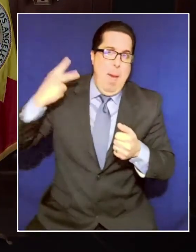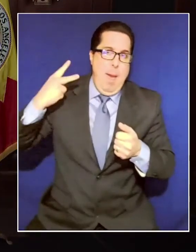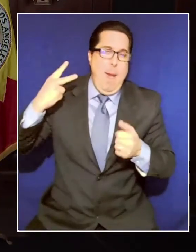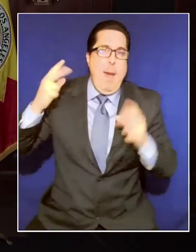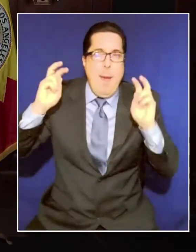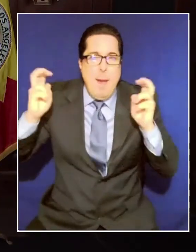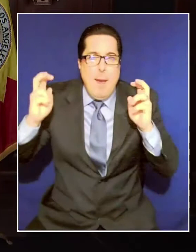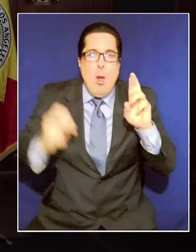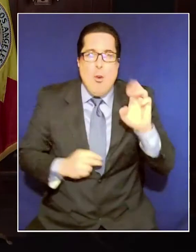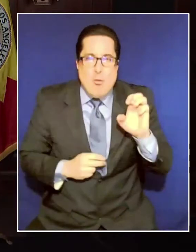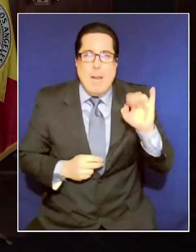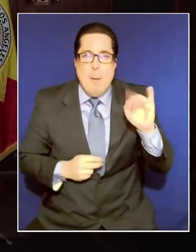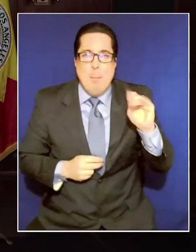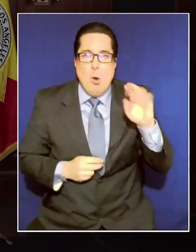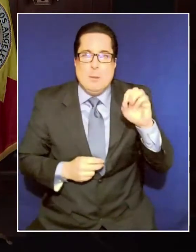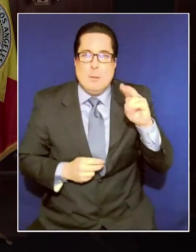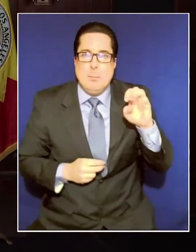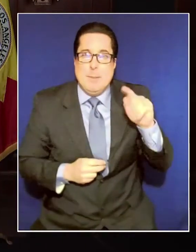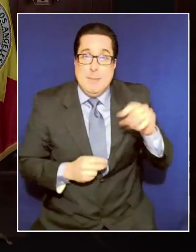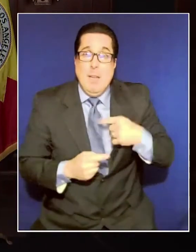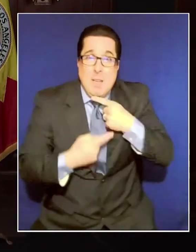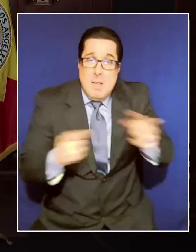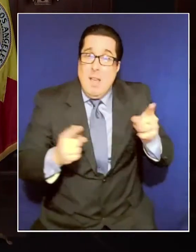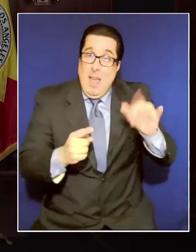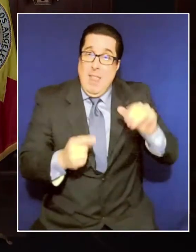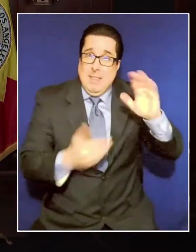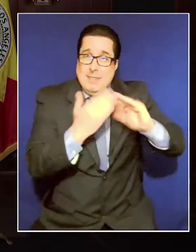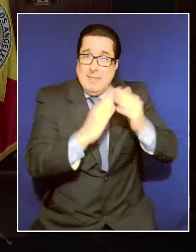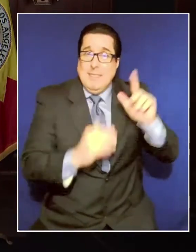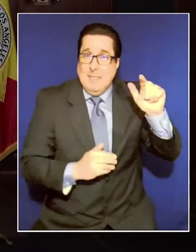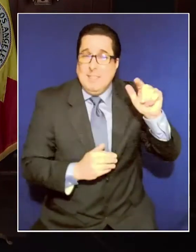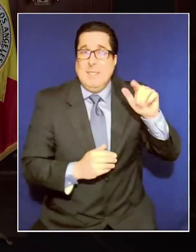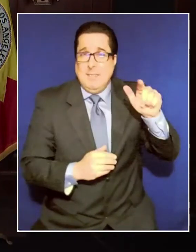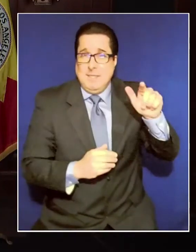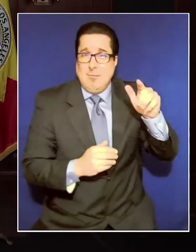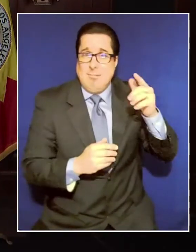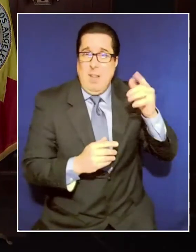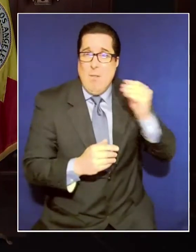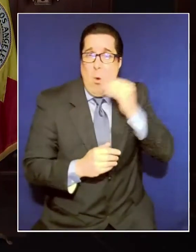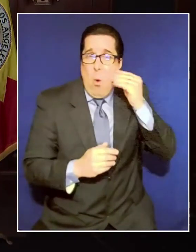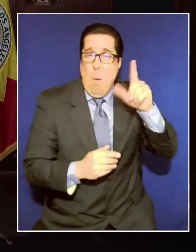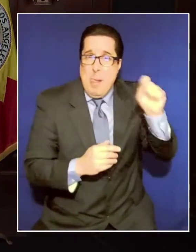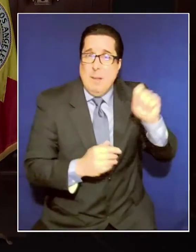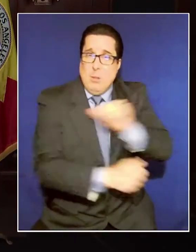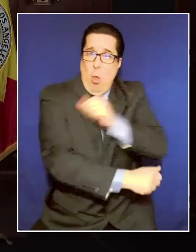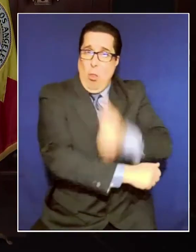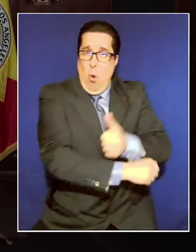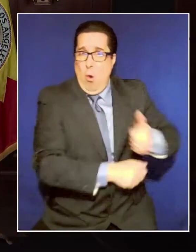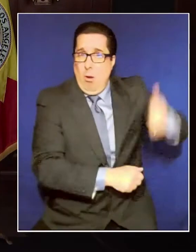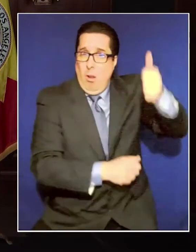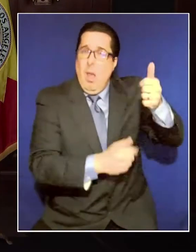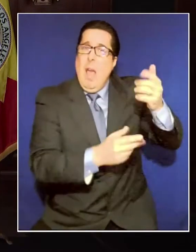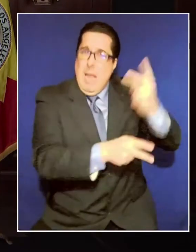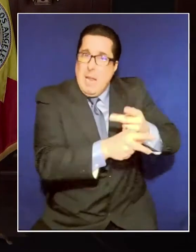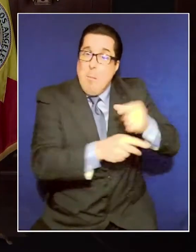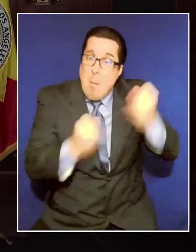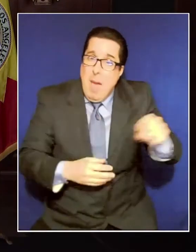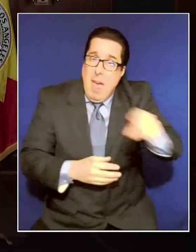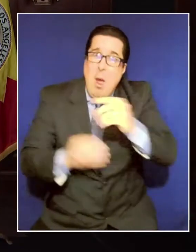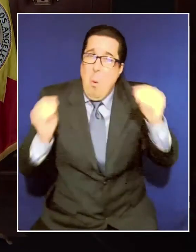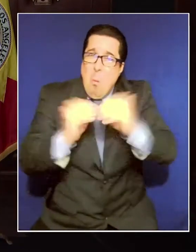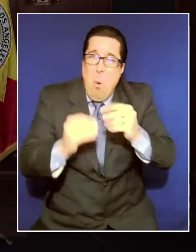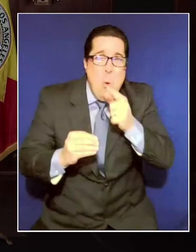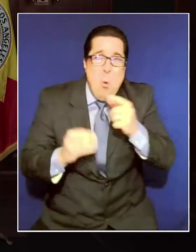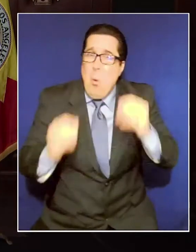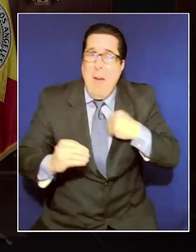with the joint City-County Los Angeles Homeless Services Authority to develop a plan to bring hundreds of more homeless Angelenos indoors right